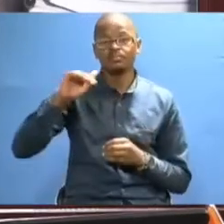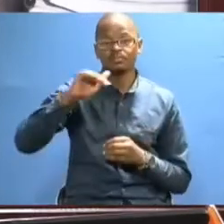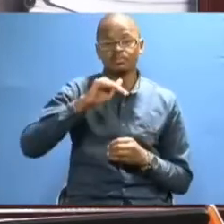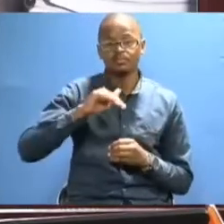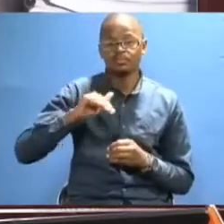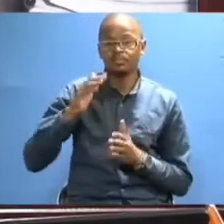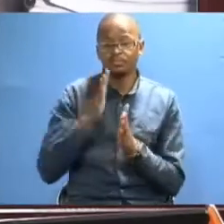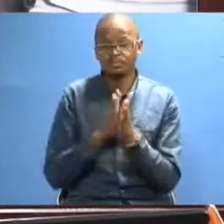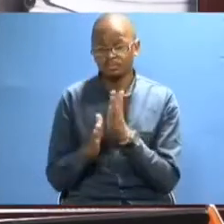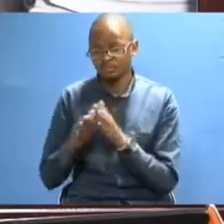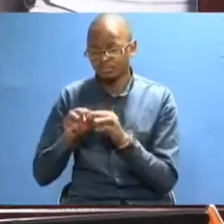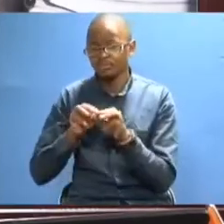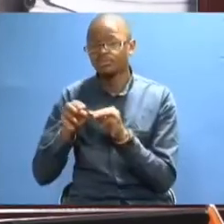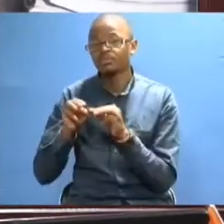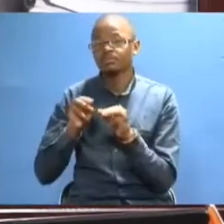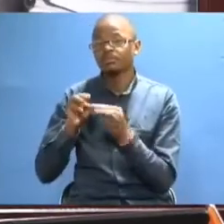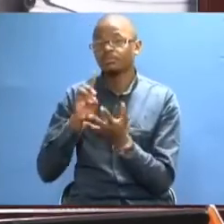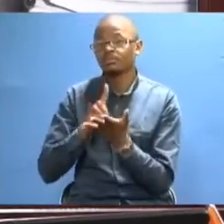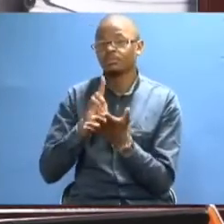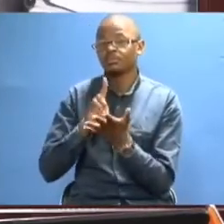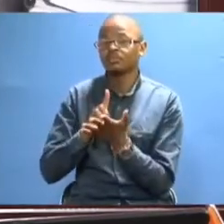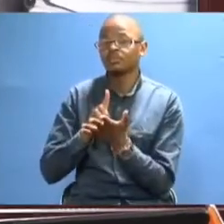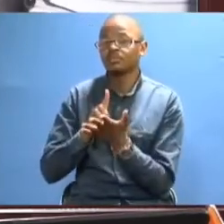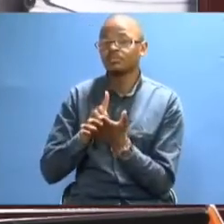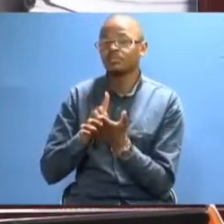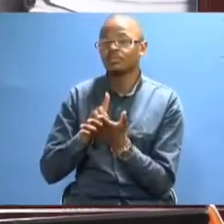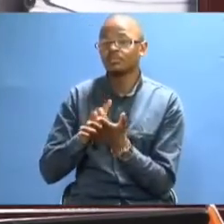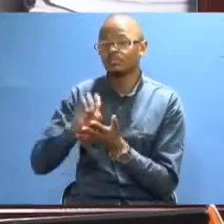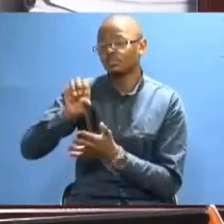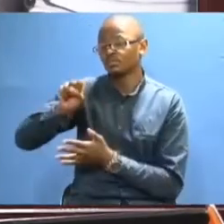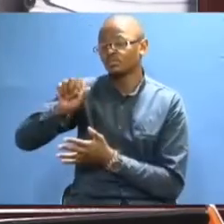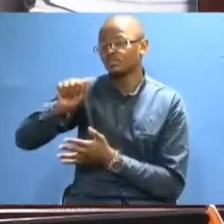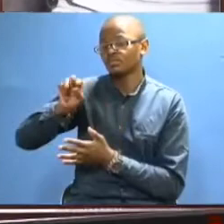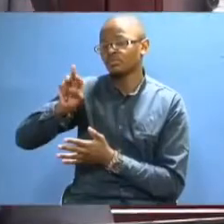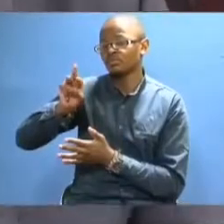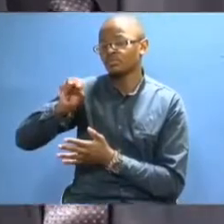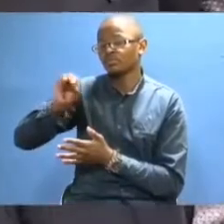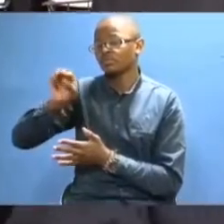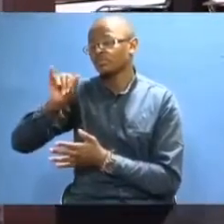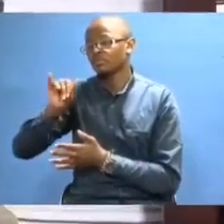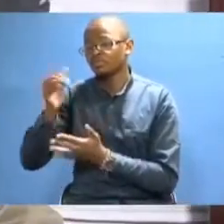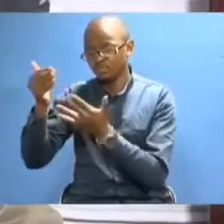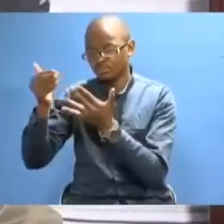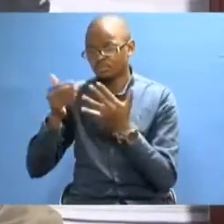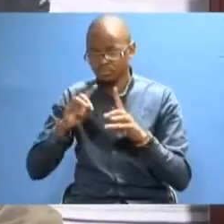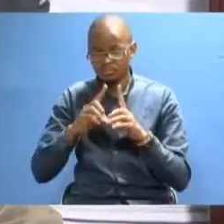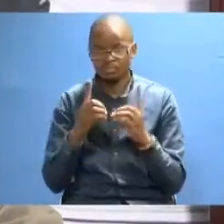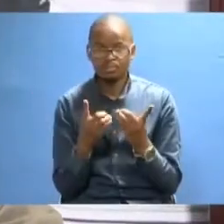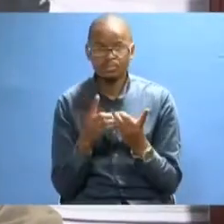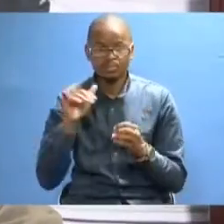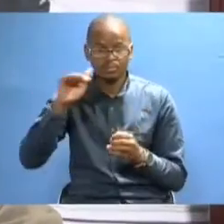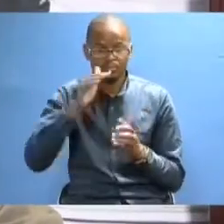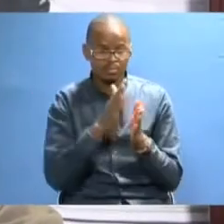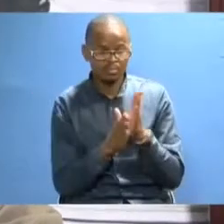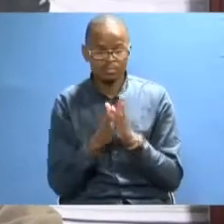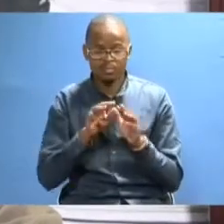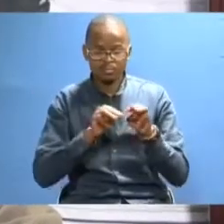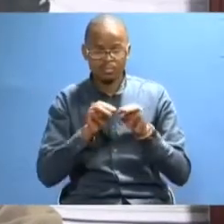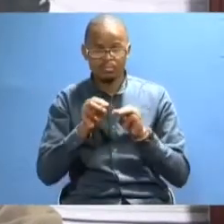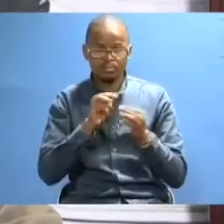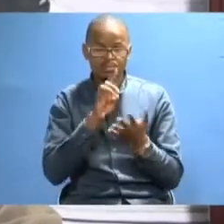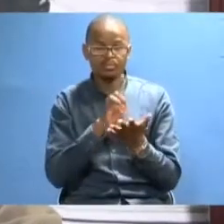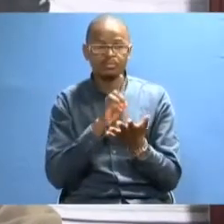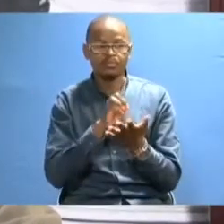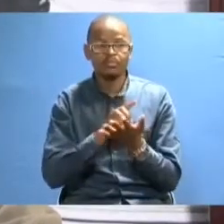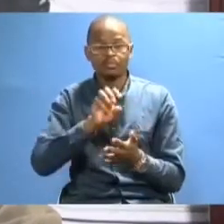of Environmental Planning and Management, Dr. Samy Letema. Welcome to the Department of Environmental Planning